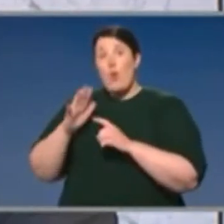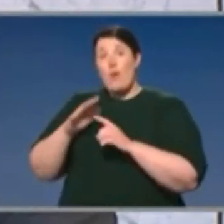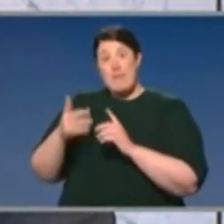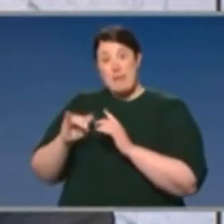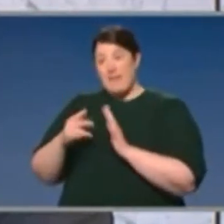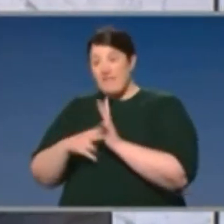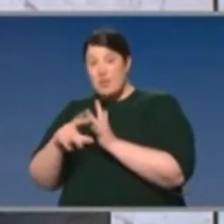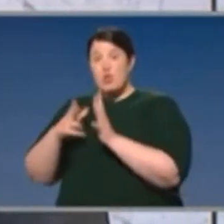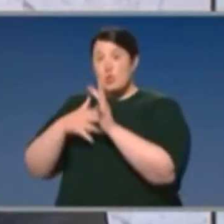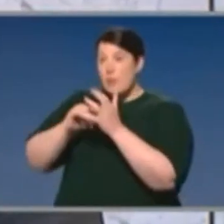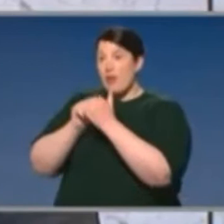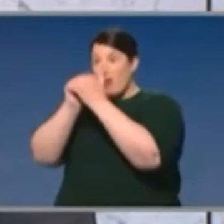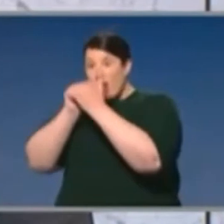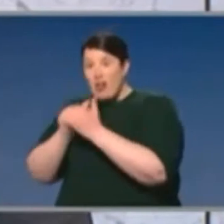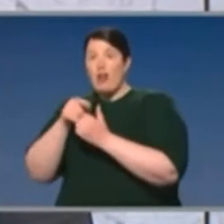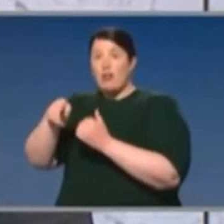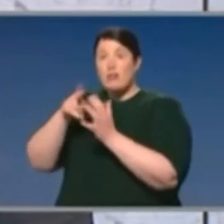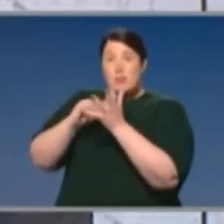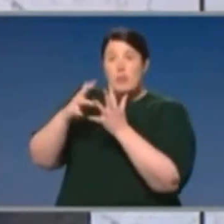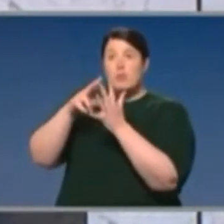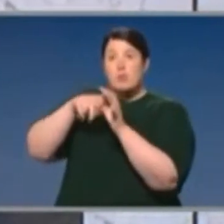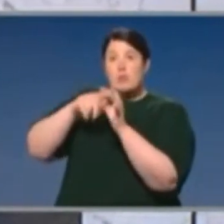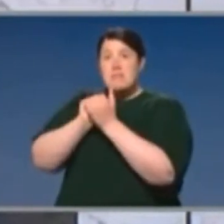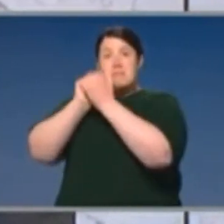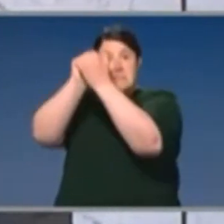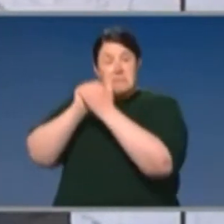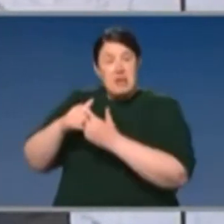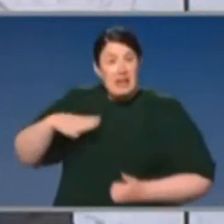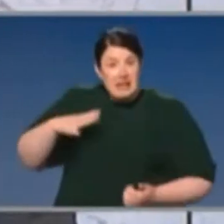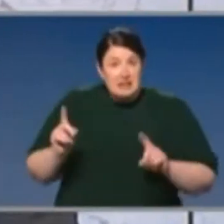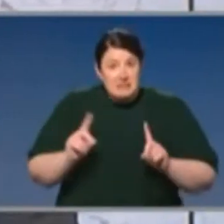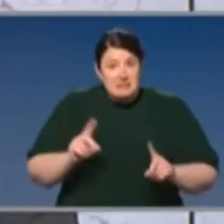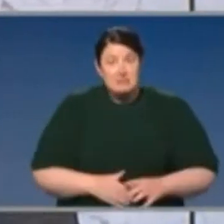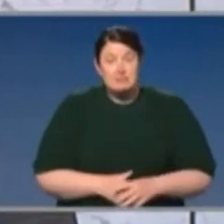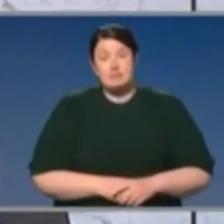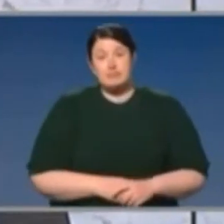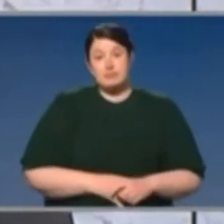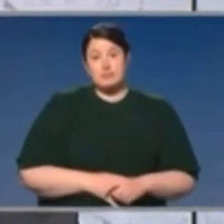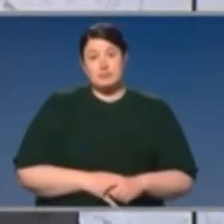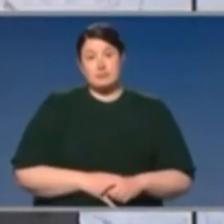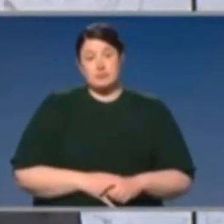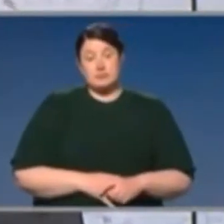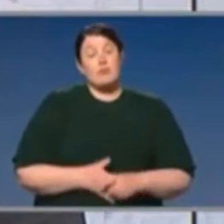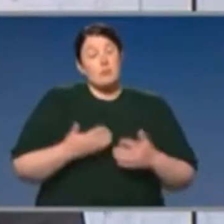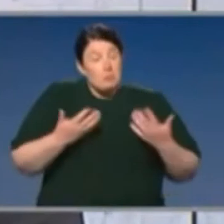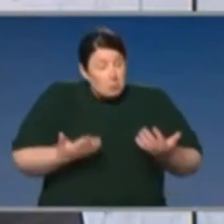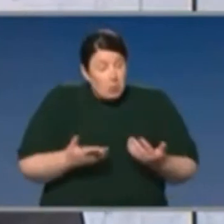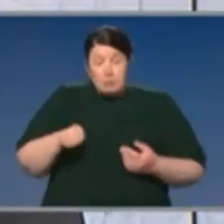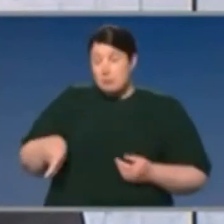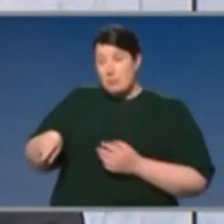state borders? Are the states talking to each other on this? Well, one of the welcome elements about the support to Victoria has been that there has been